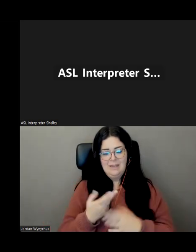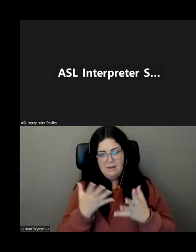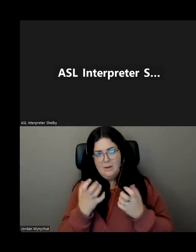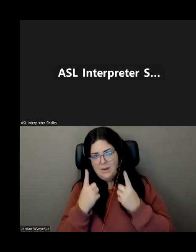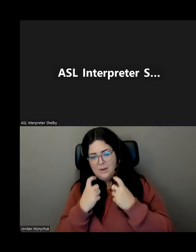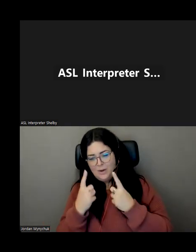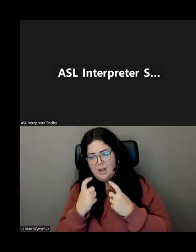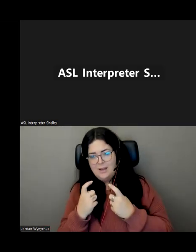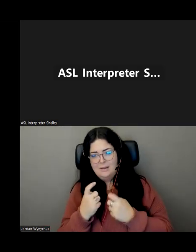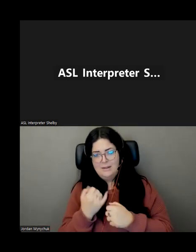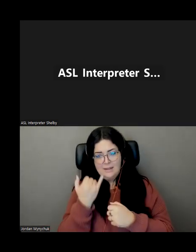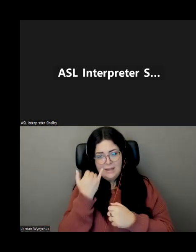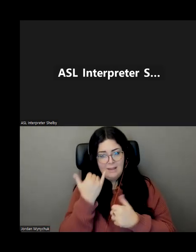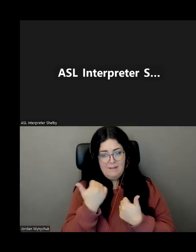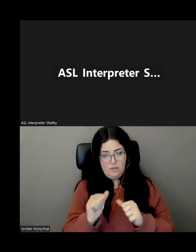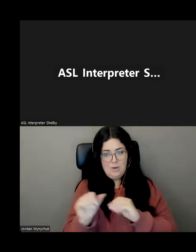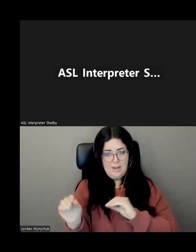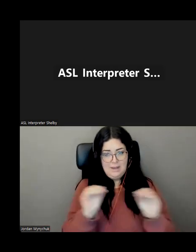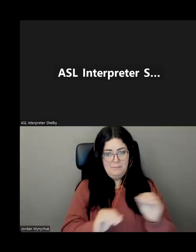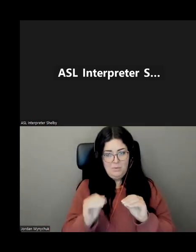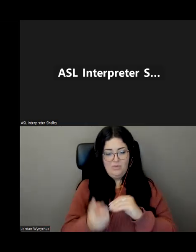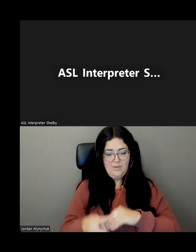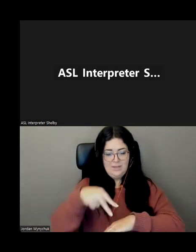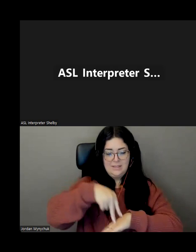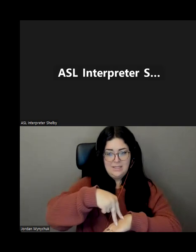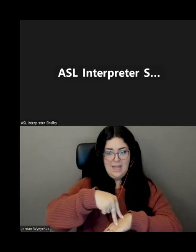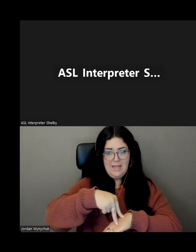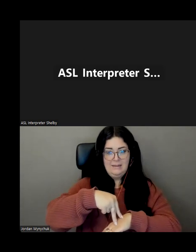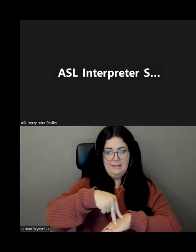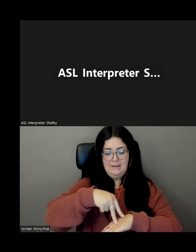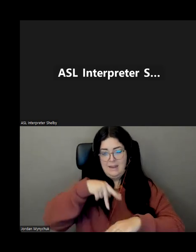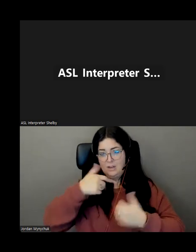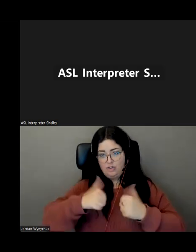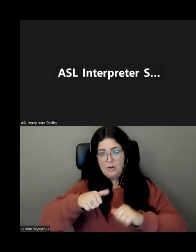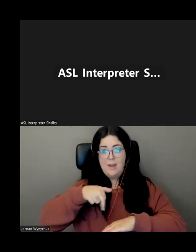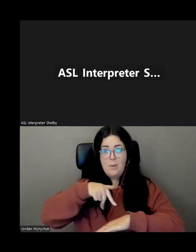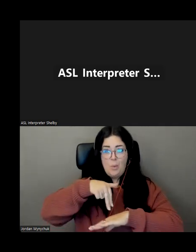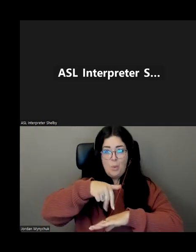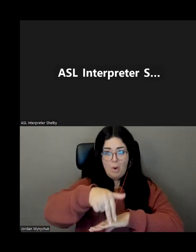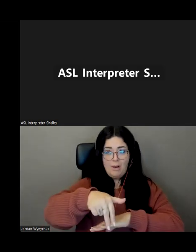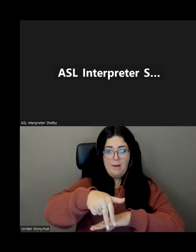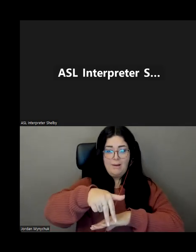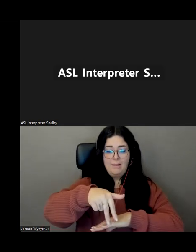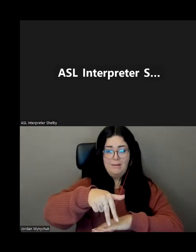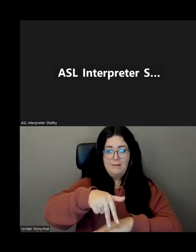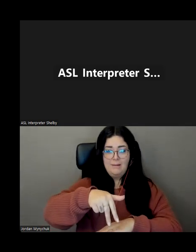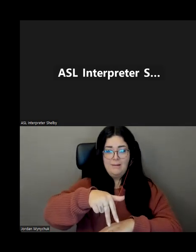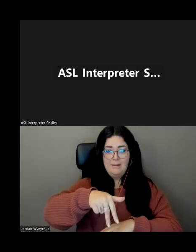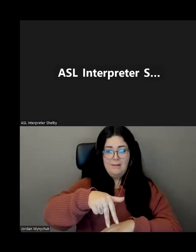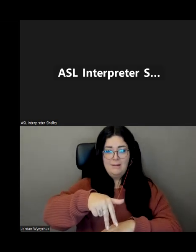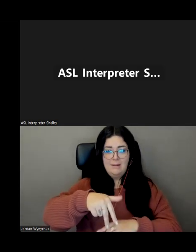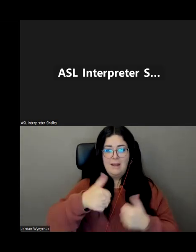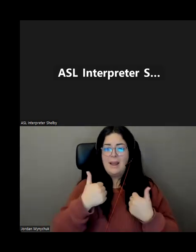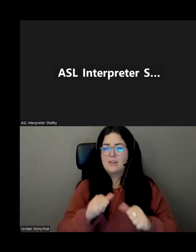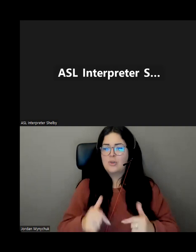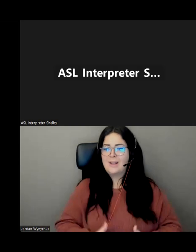when i do start to move and stand up and defy gravity and become vertical and i try to live